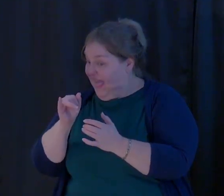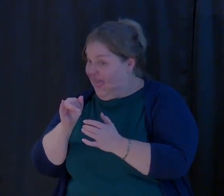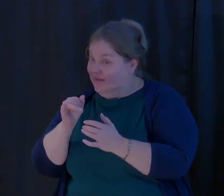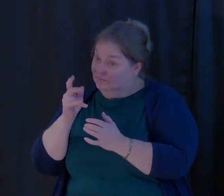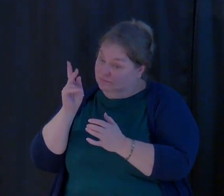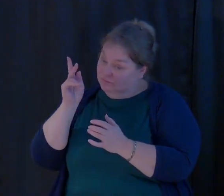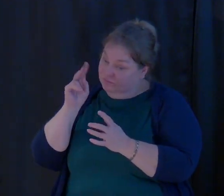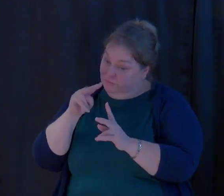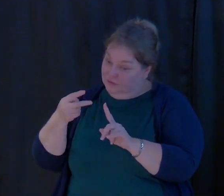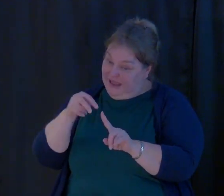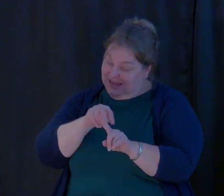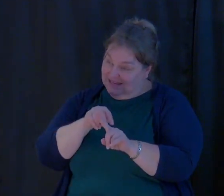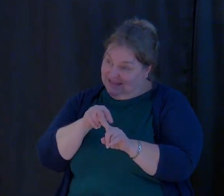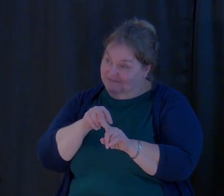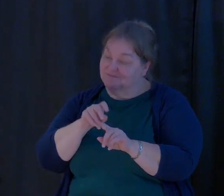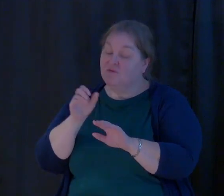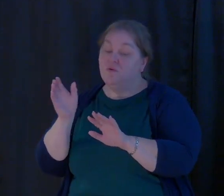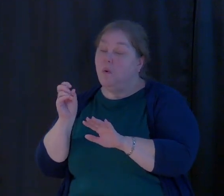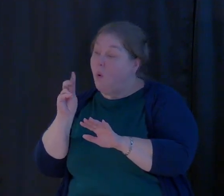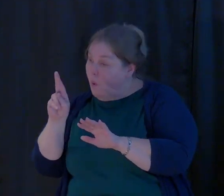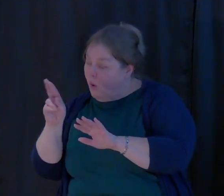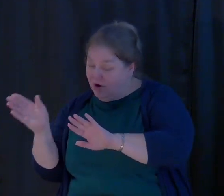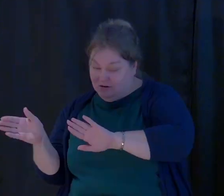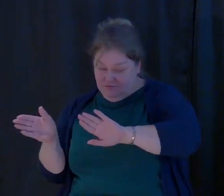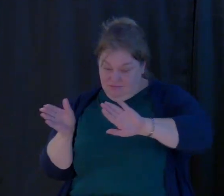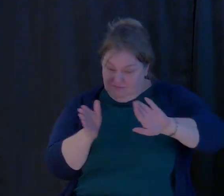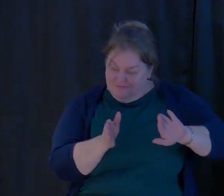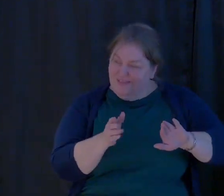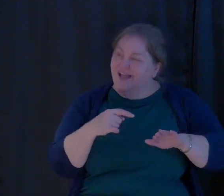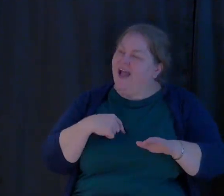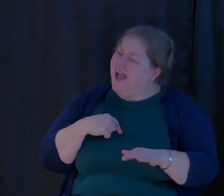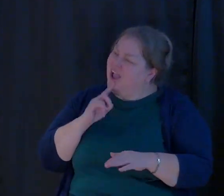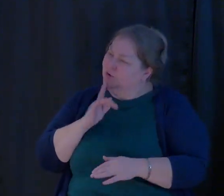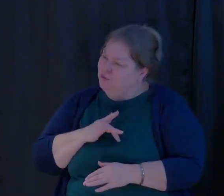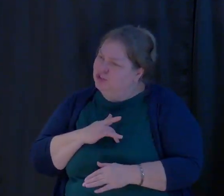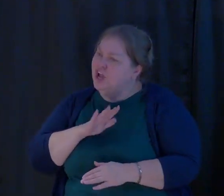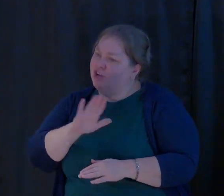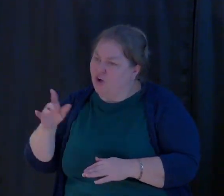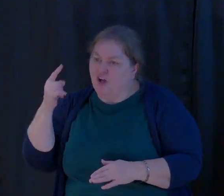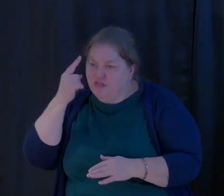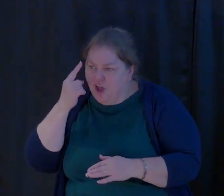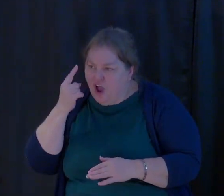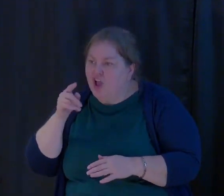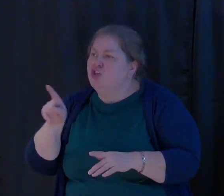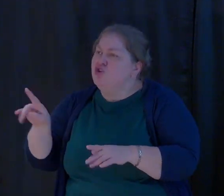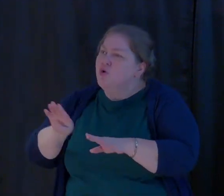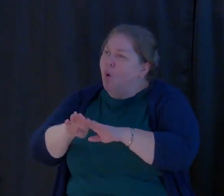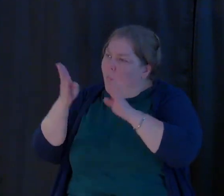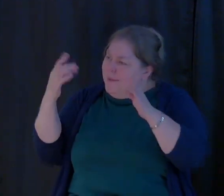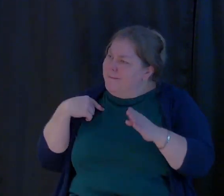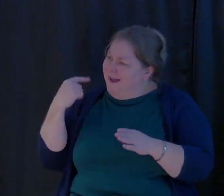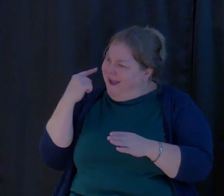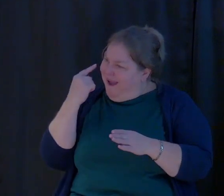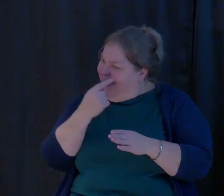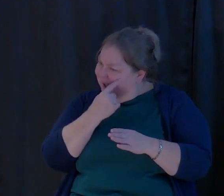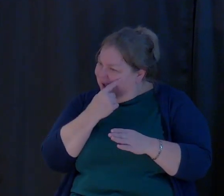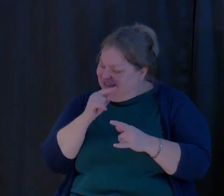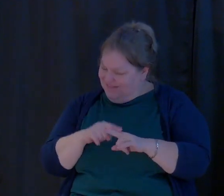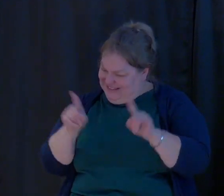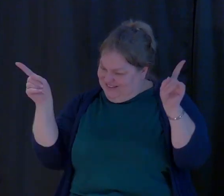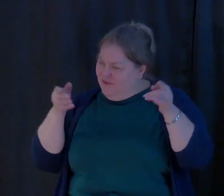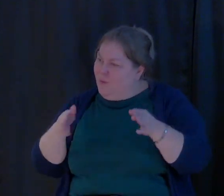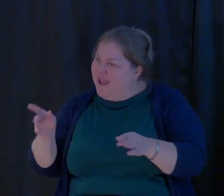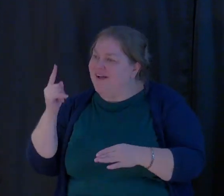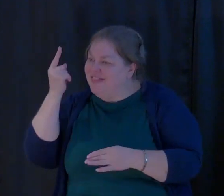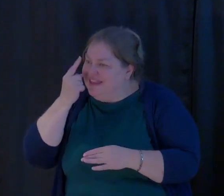or I appreciate your point of view. I appreciate your thought. You open my eyes and light me to a different way of thinking about a Bible